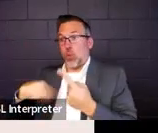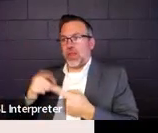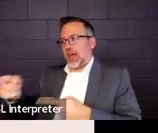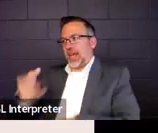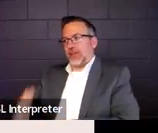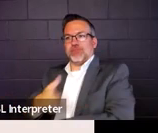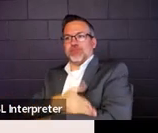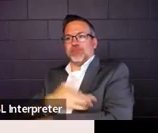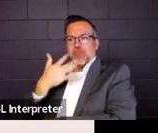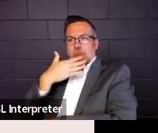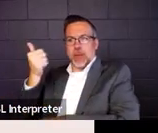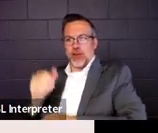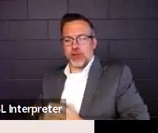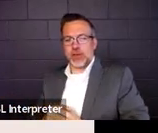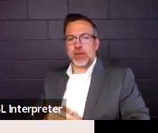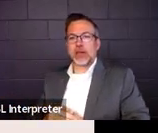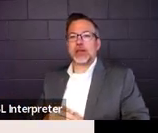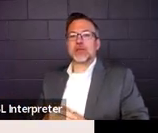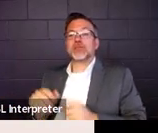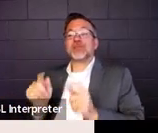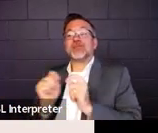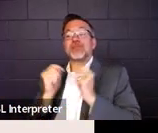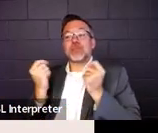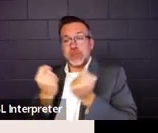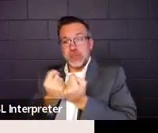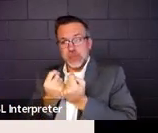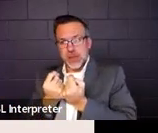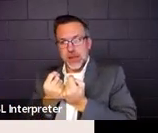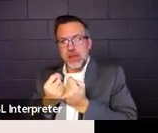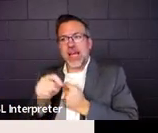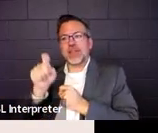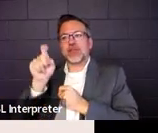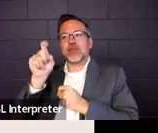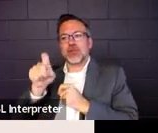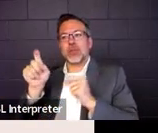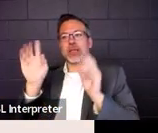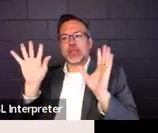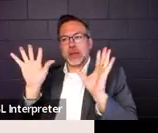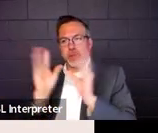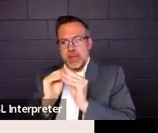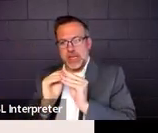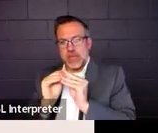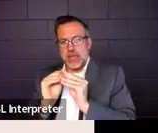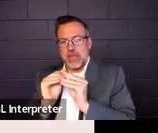The team needs to meet no less than every 90 calendar days.